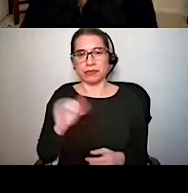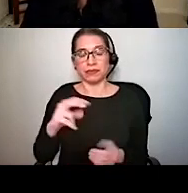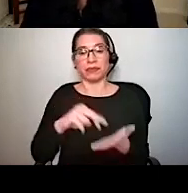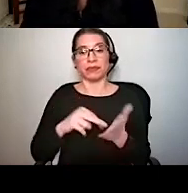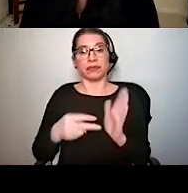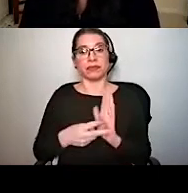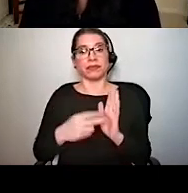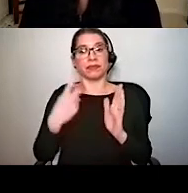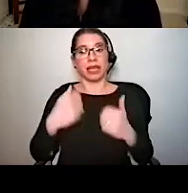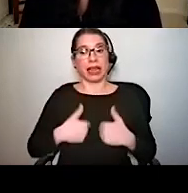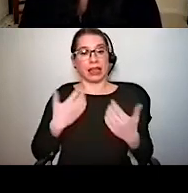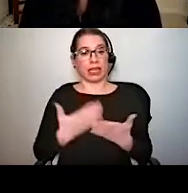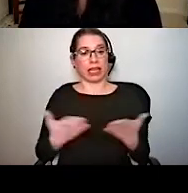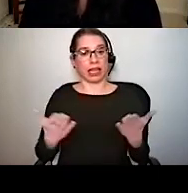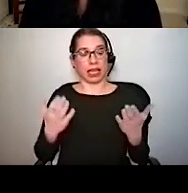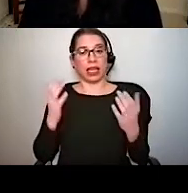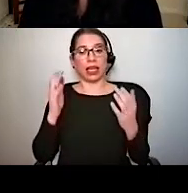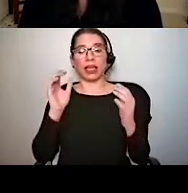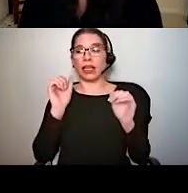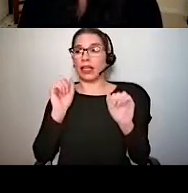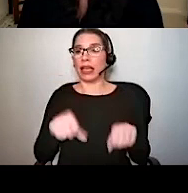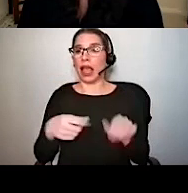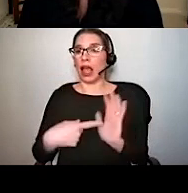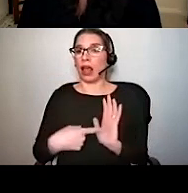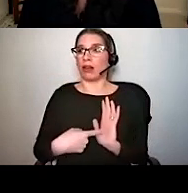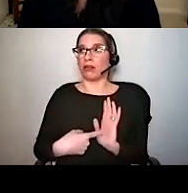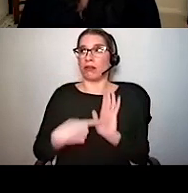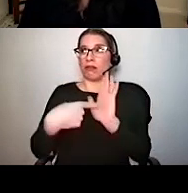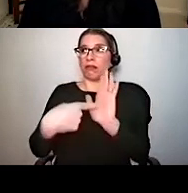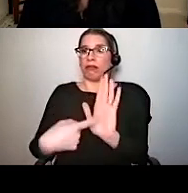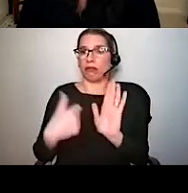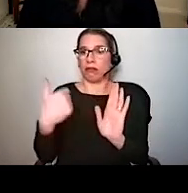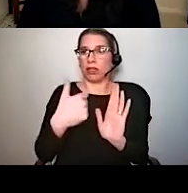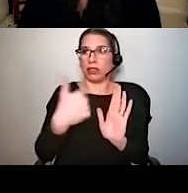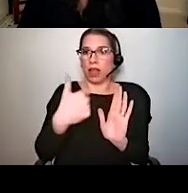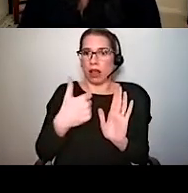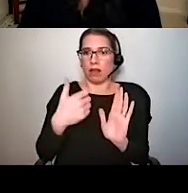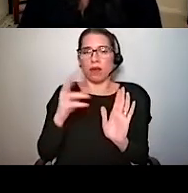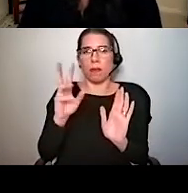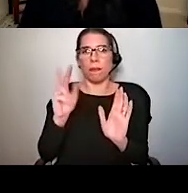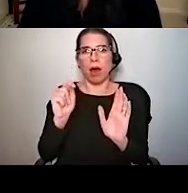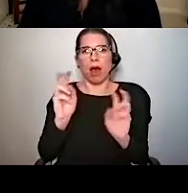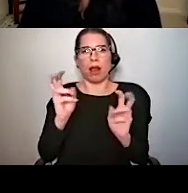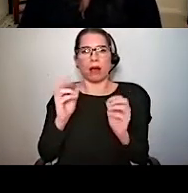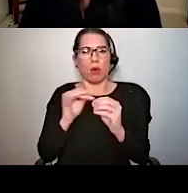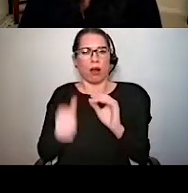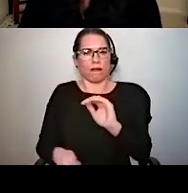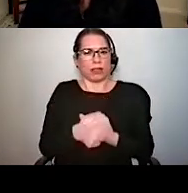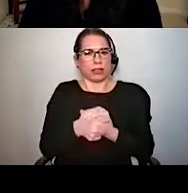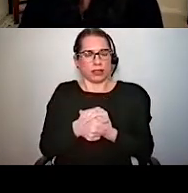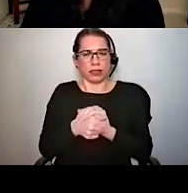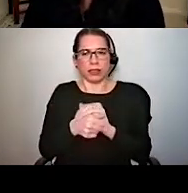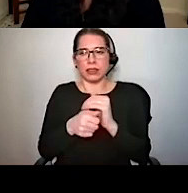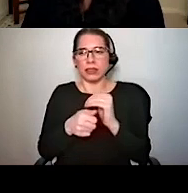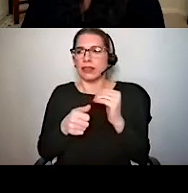particular ecological niche for the purposes of disguise. This strategy isn't limited to a particular group of animals